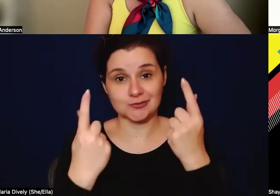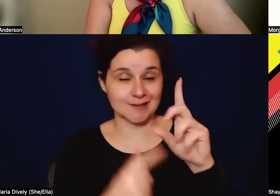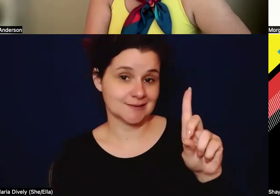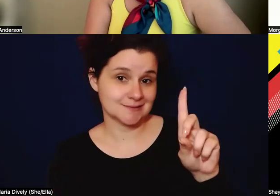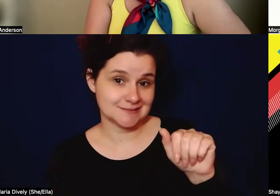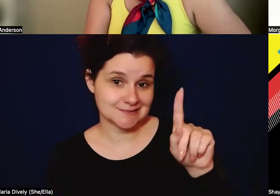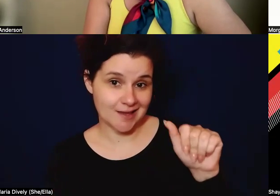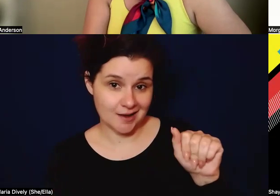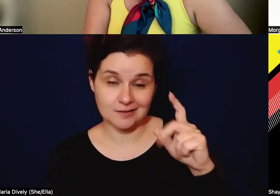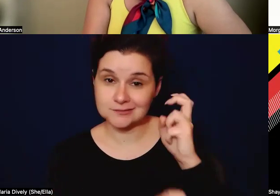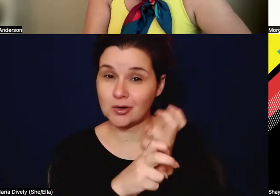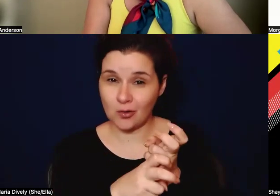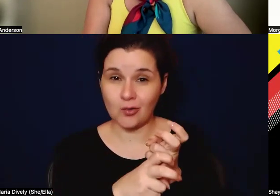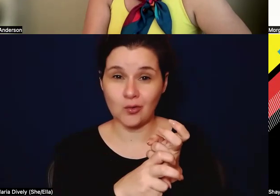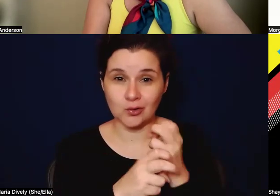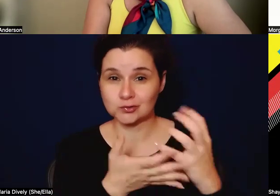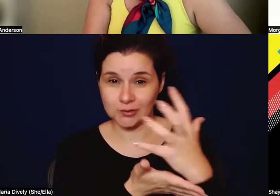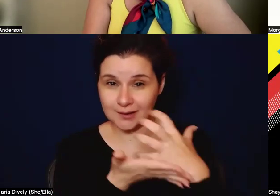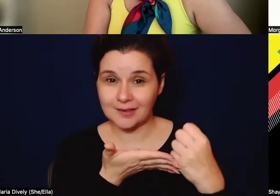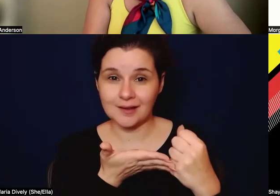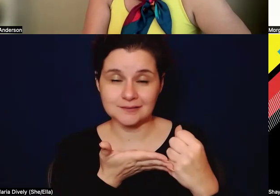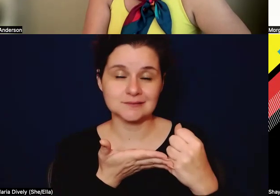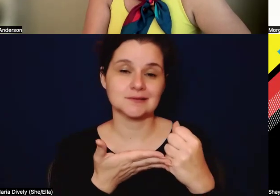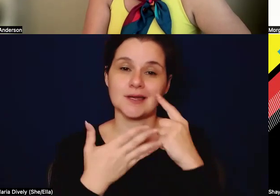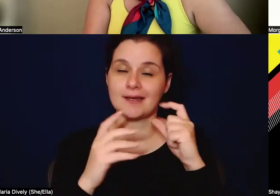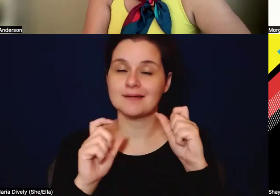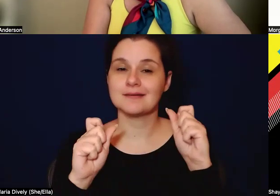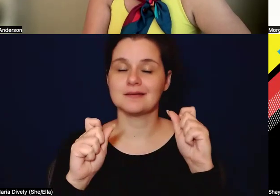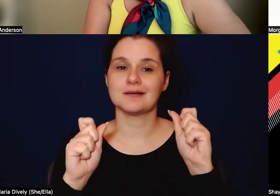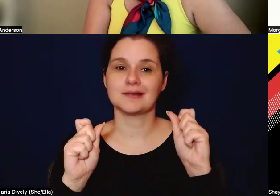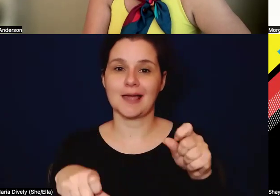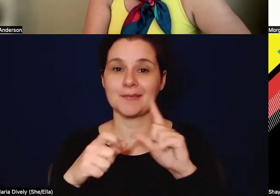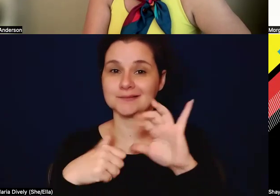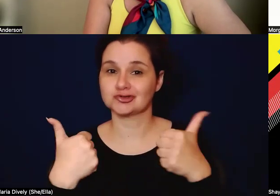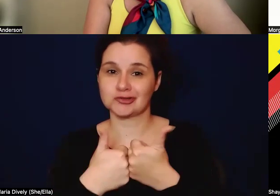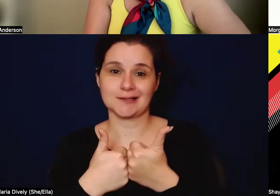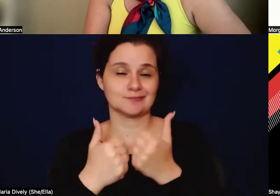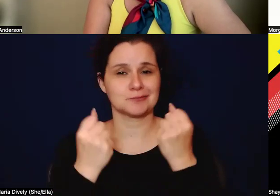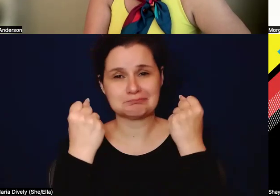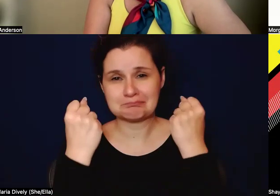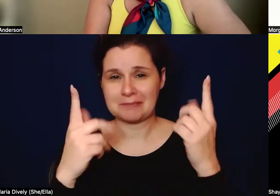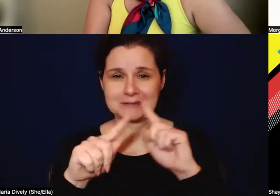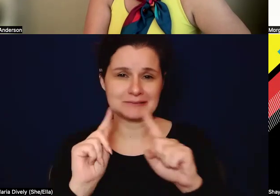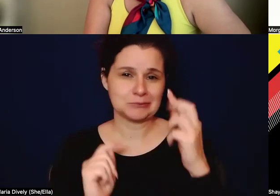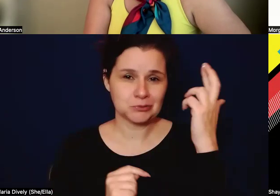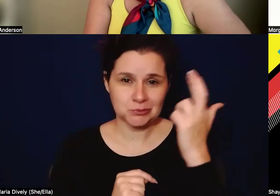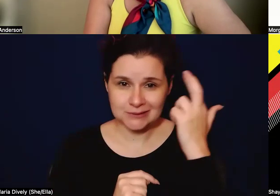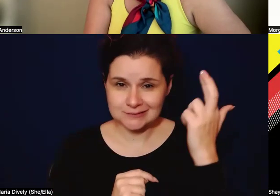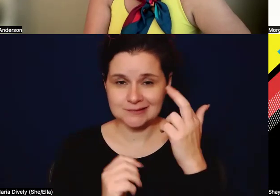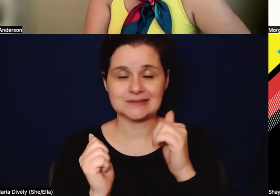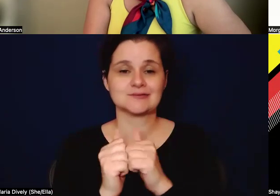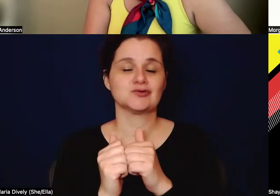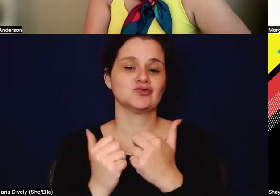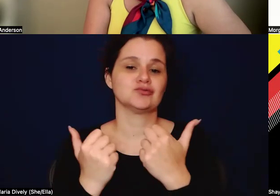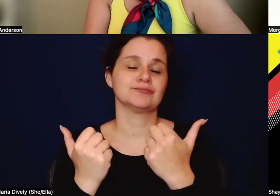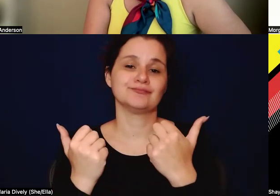difficult to gather and it can be, um, challenging for a variety of reasons to, you know, practice evaluation,